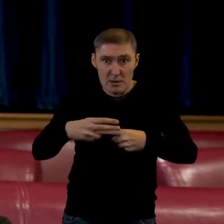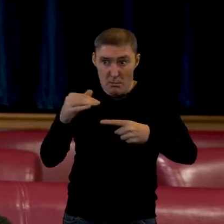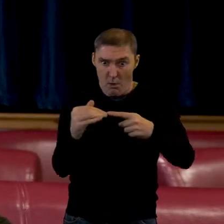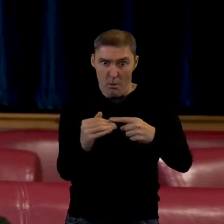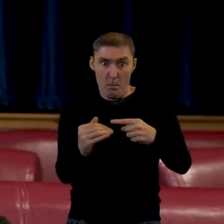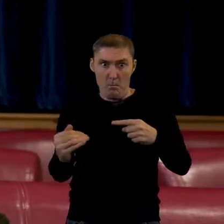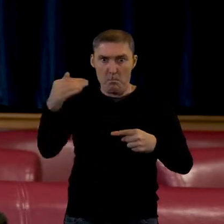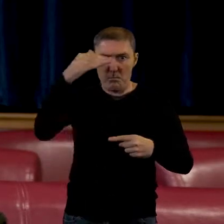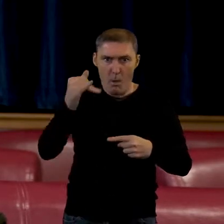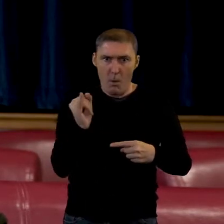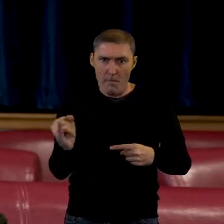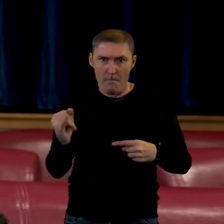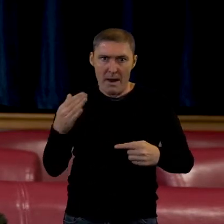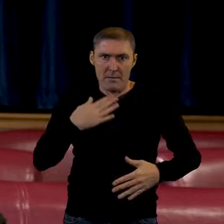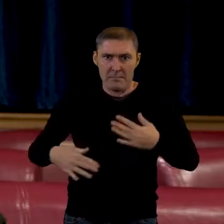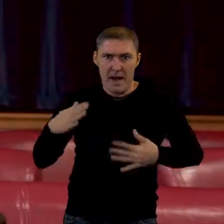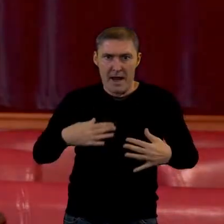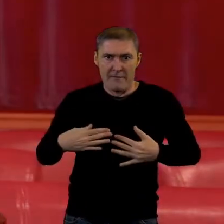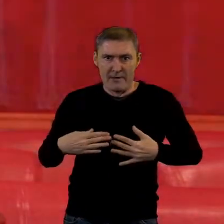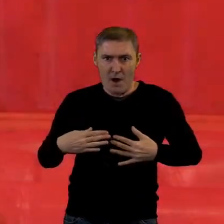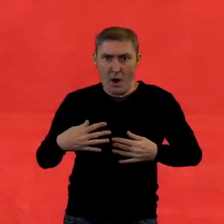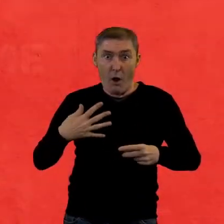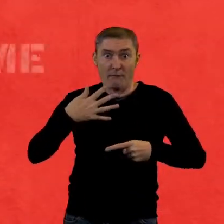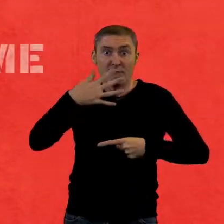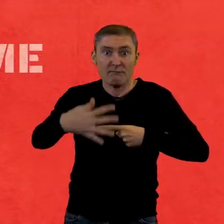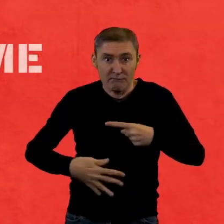uplift on the original sentence.